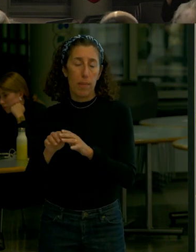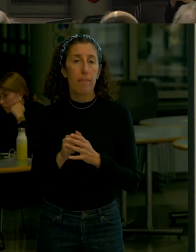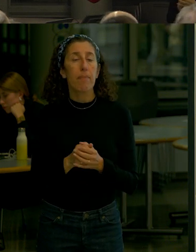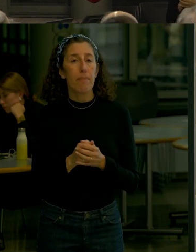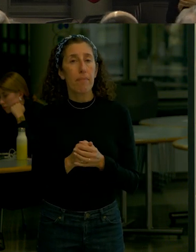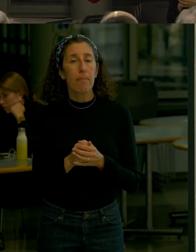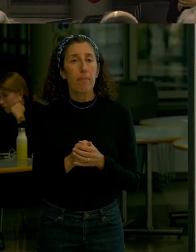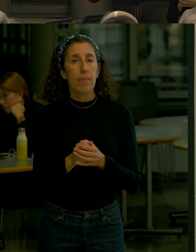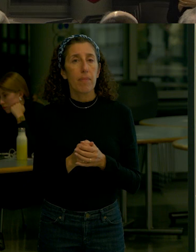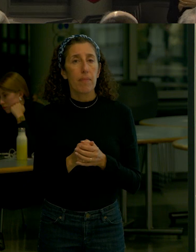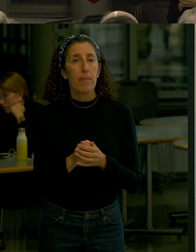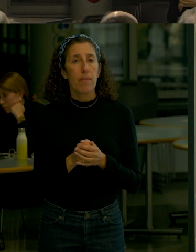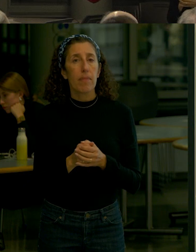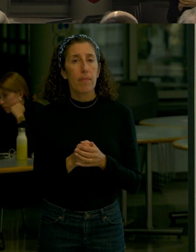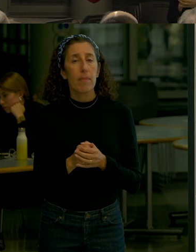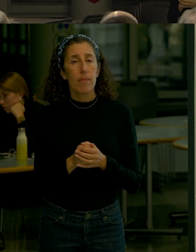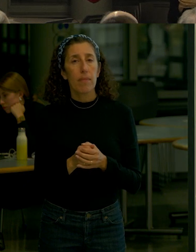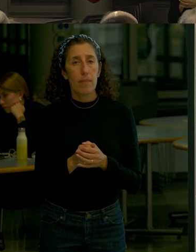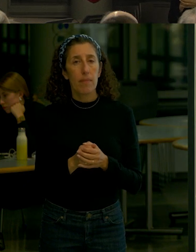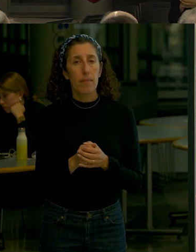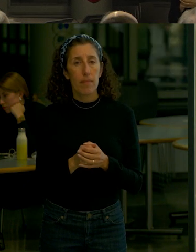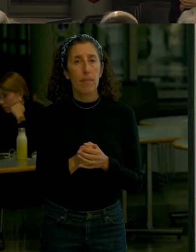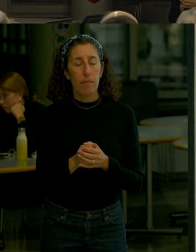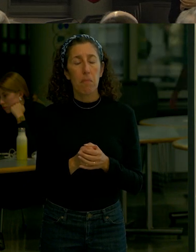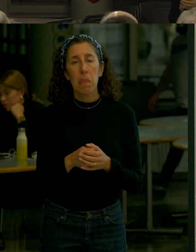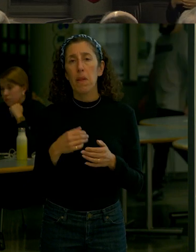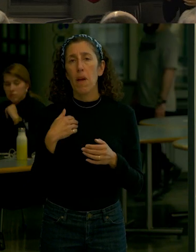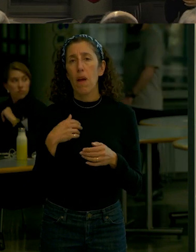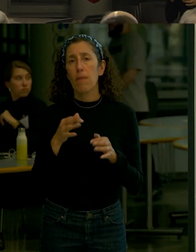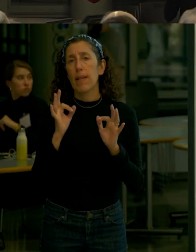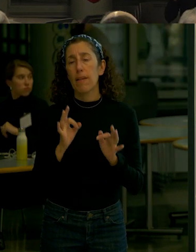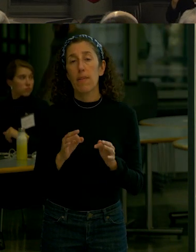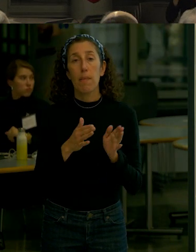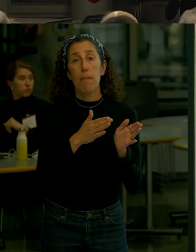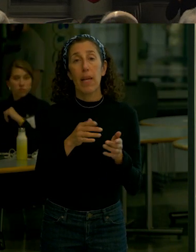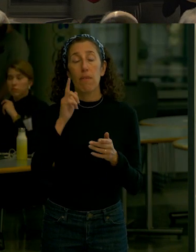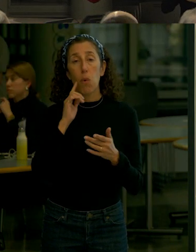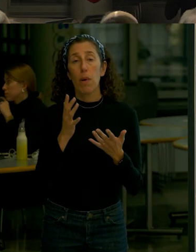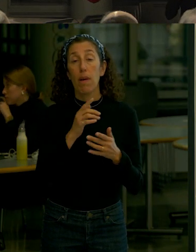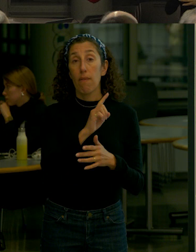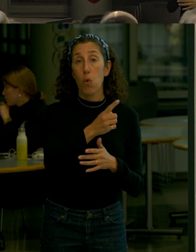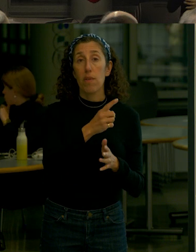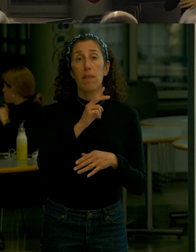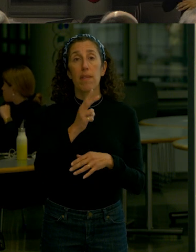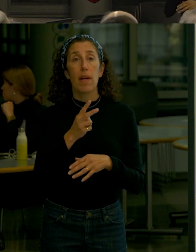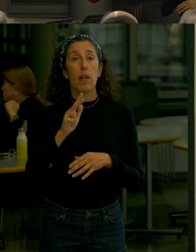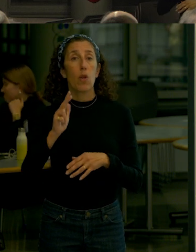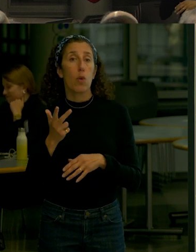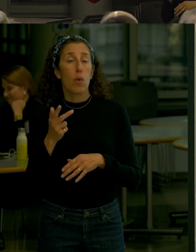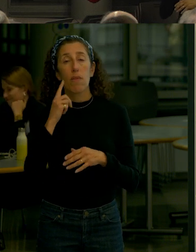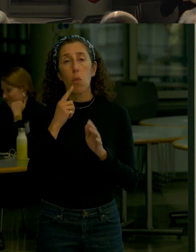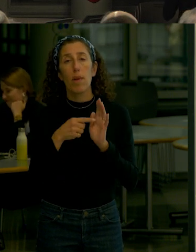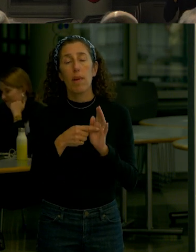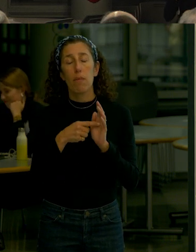consequence and you wait until just before the storm starts to close off these elements like for example you know the one on the FDR is a